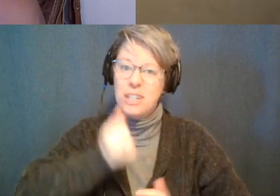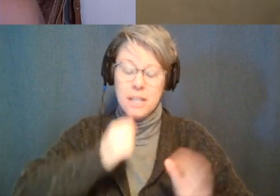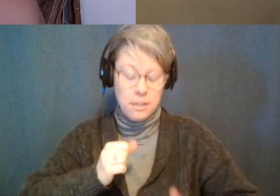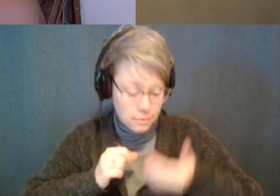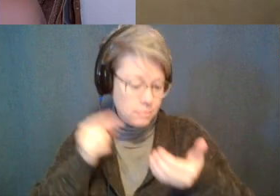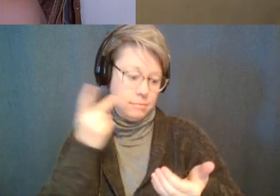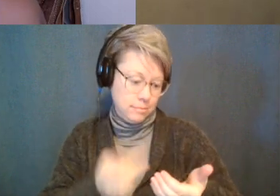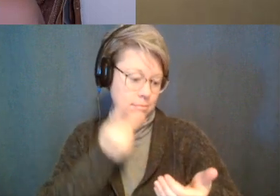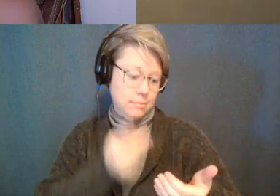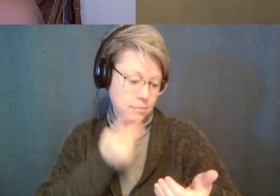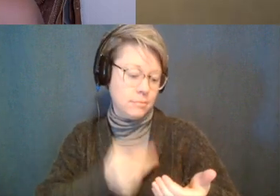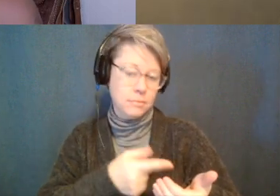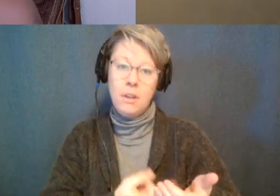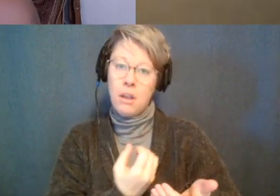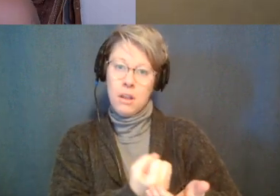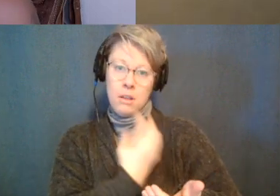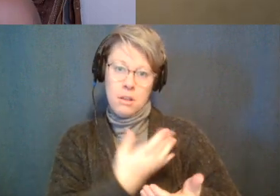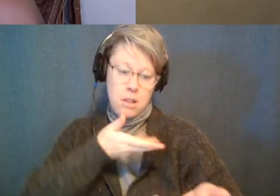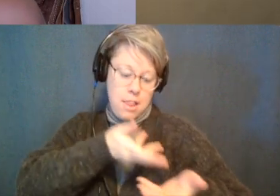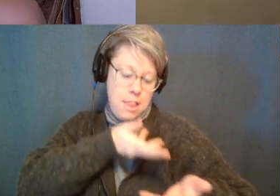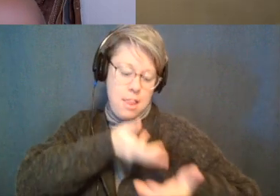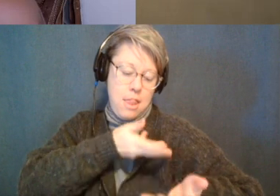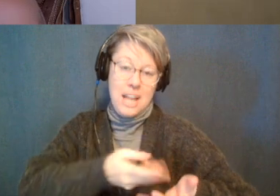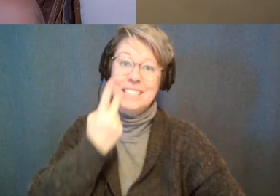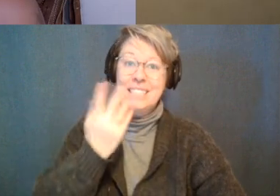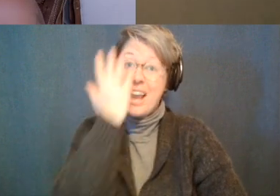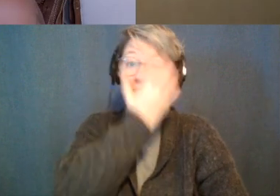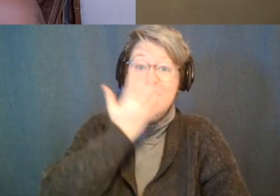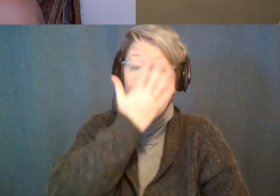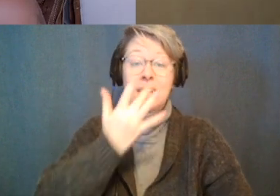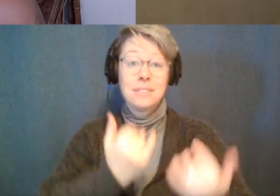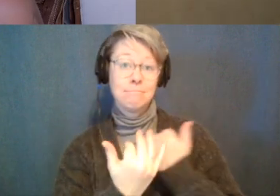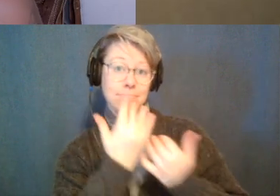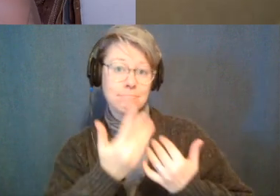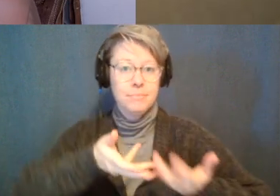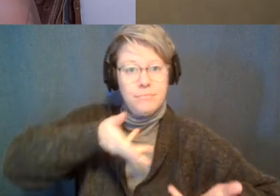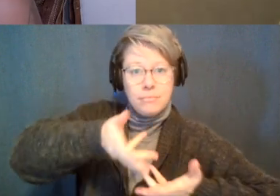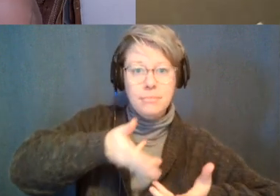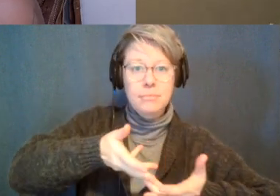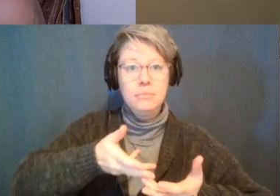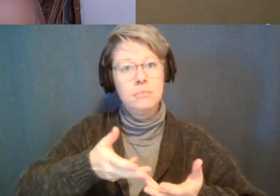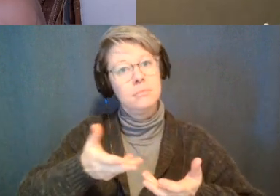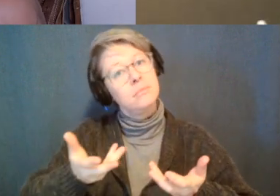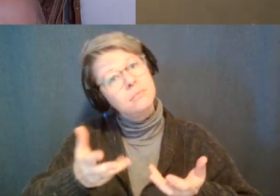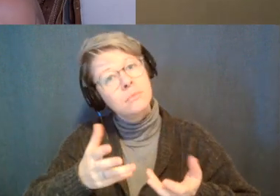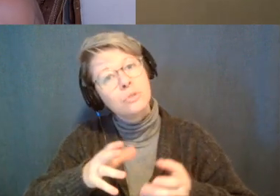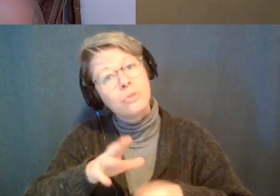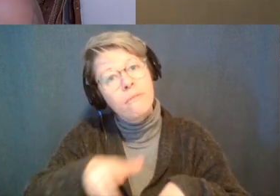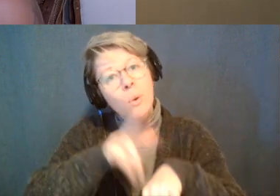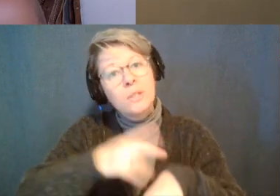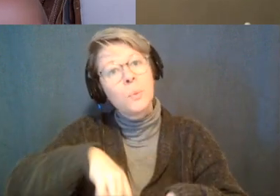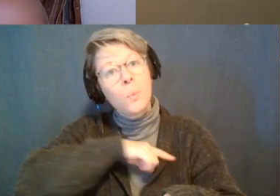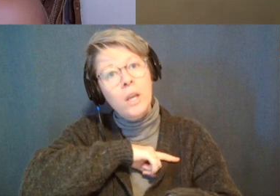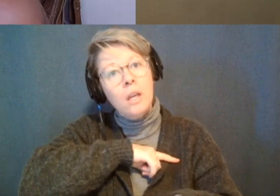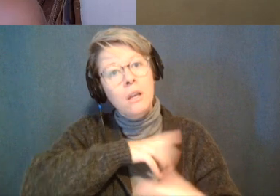we're in this space like talking to it and they see our face and our radiance and naturally we're going to become a part of their daily lives in